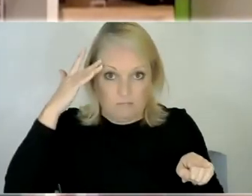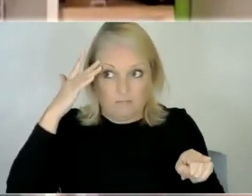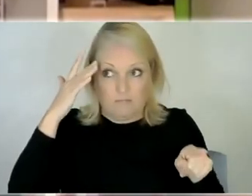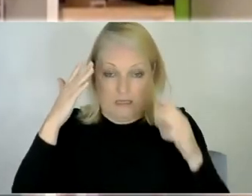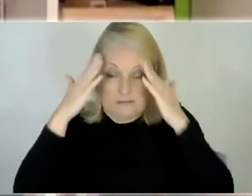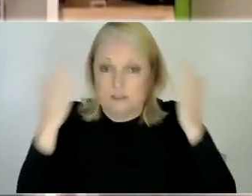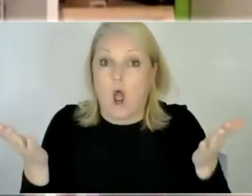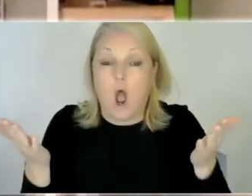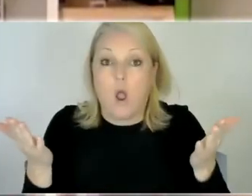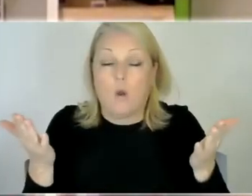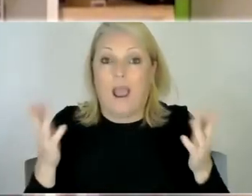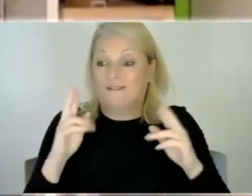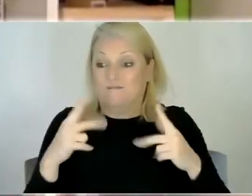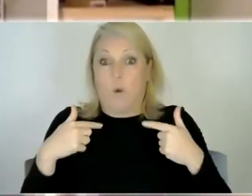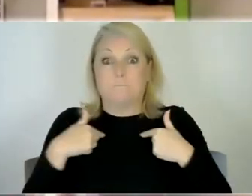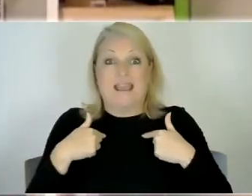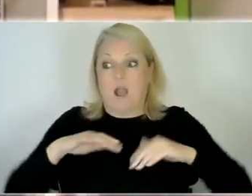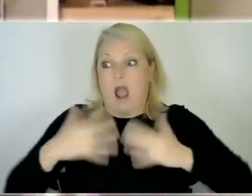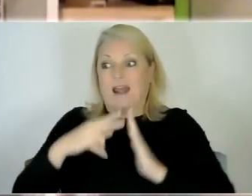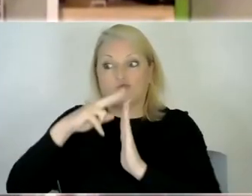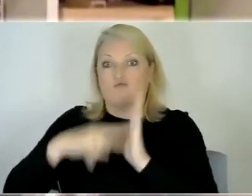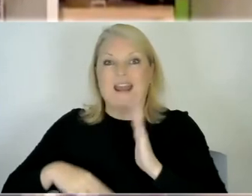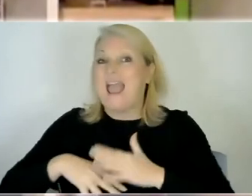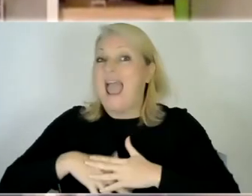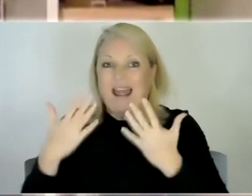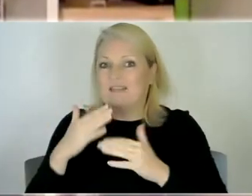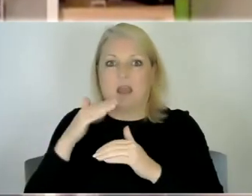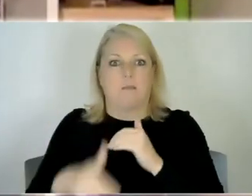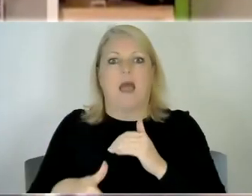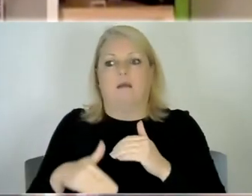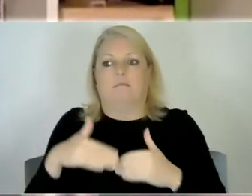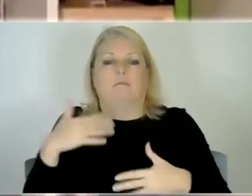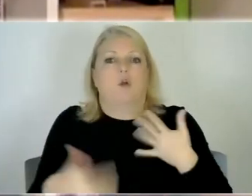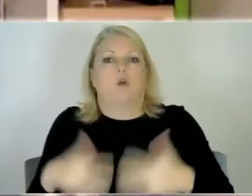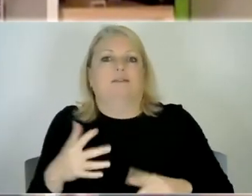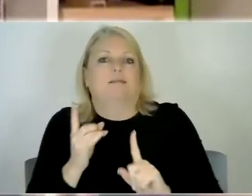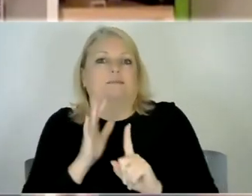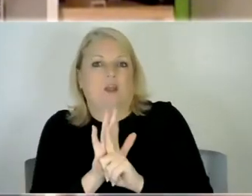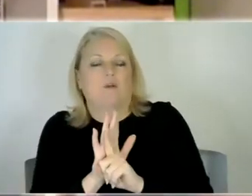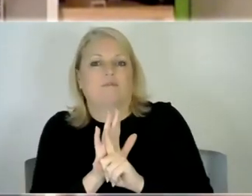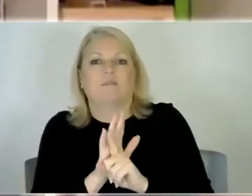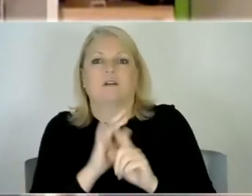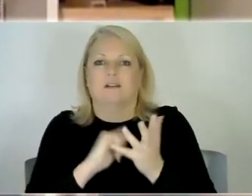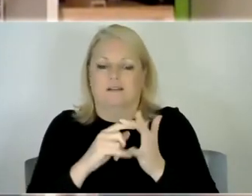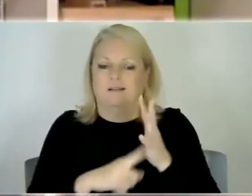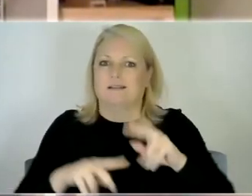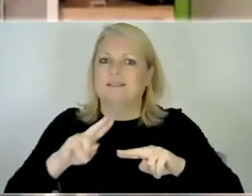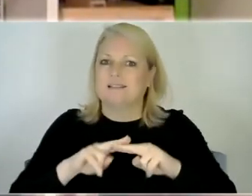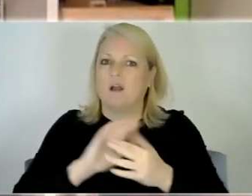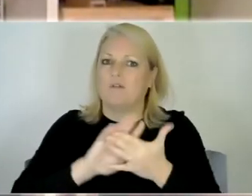across it yet hadn't read that part of the autism manual that there was uh that self-harming was a thing um